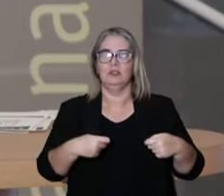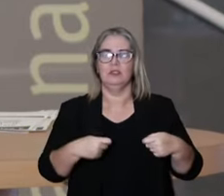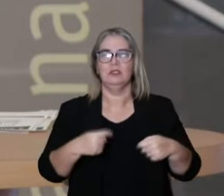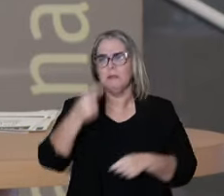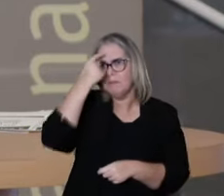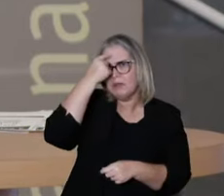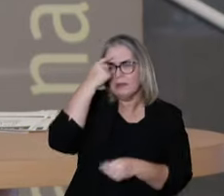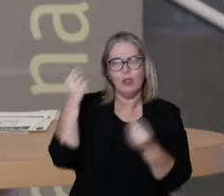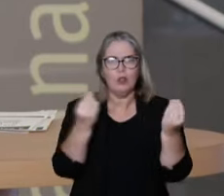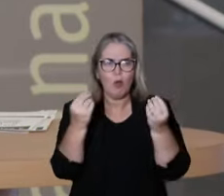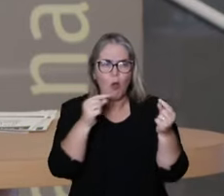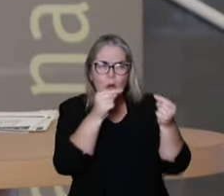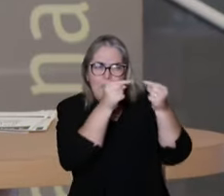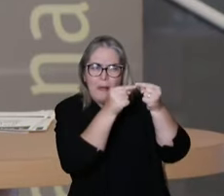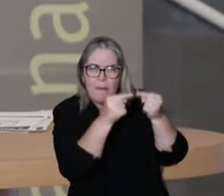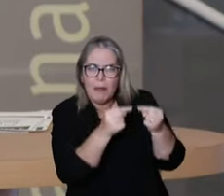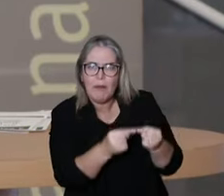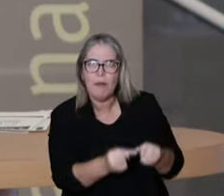perspectives.